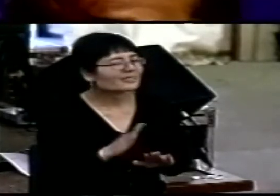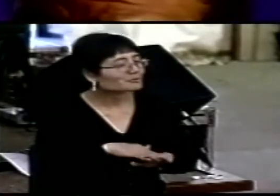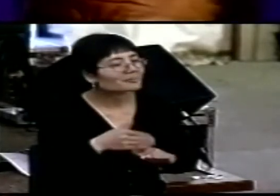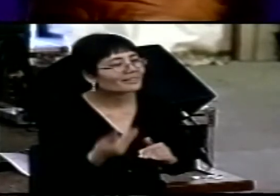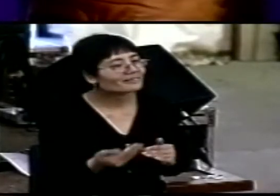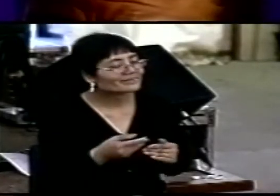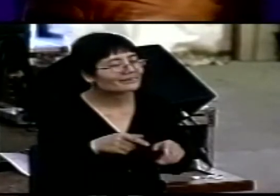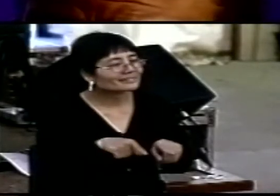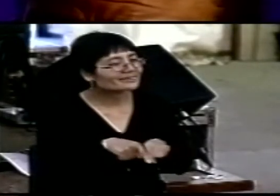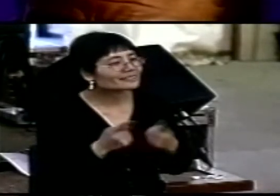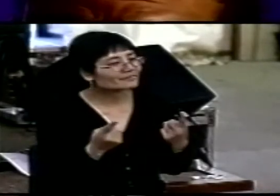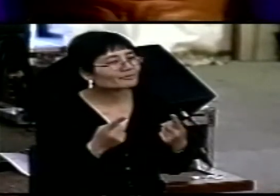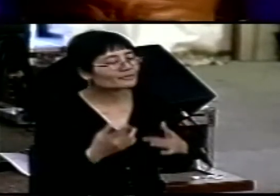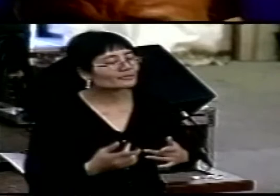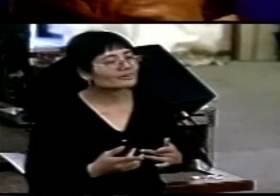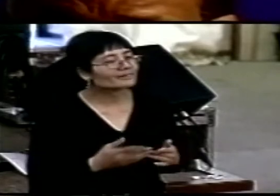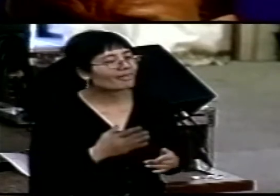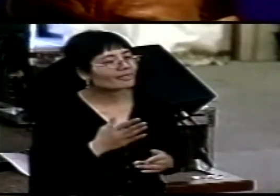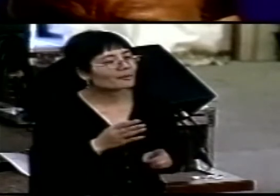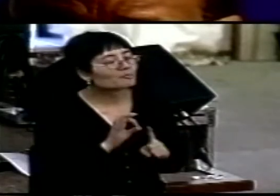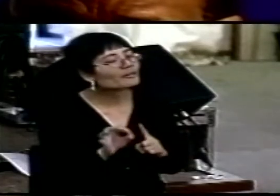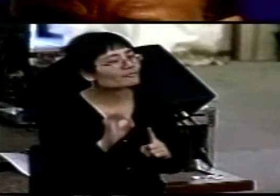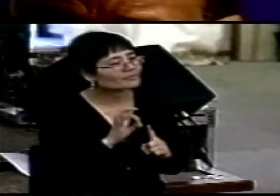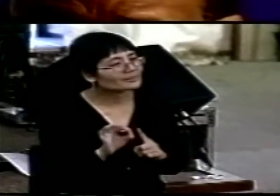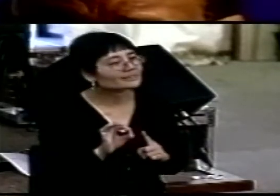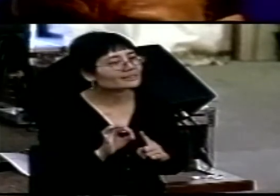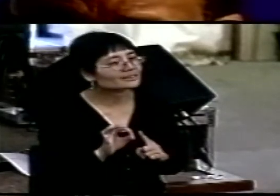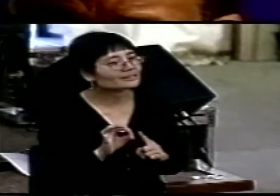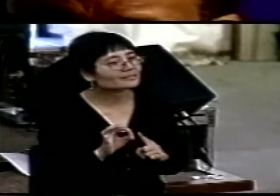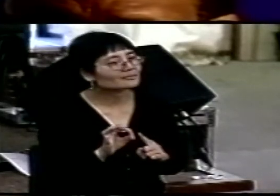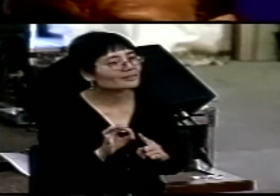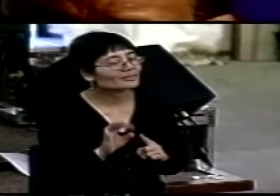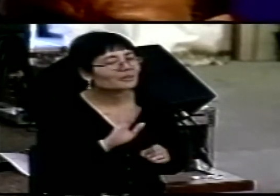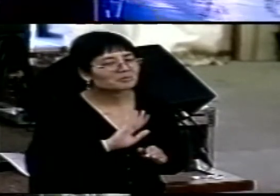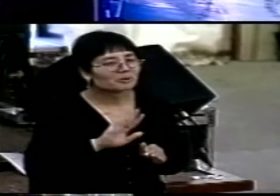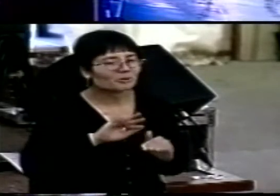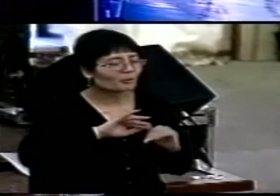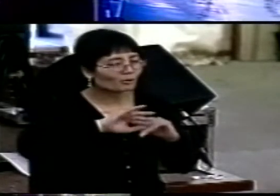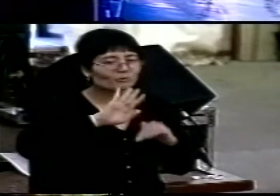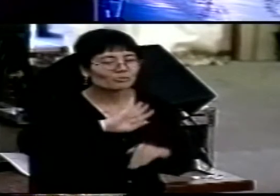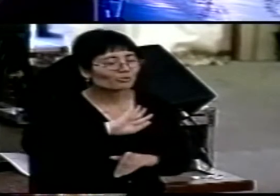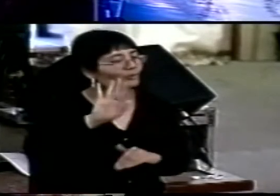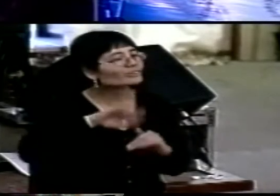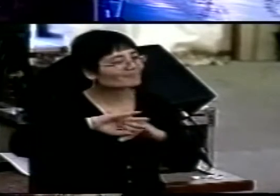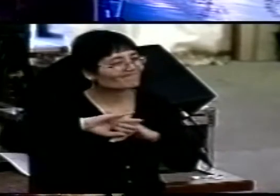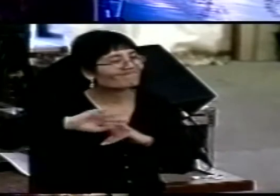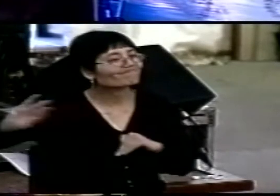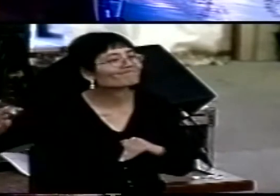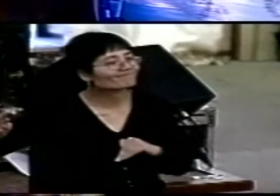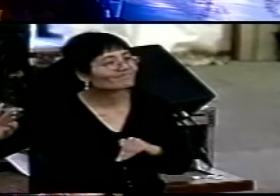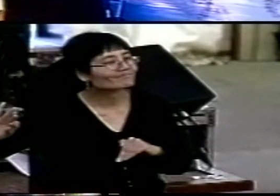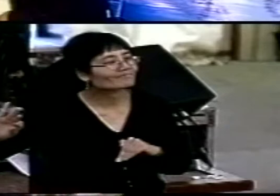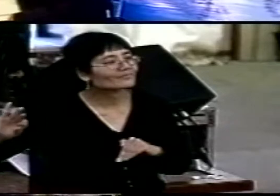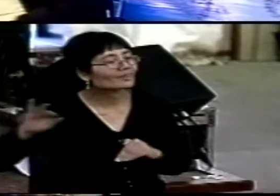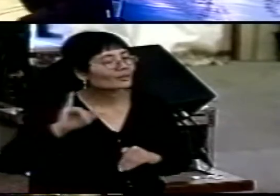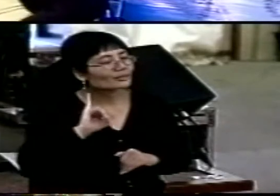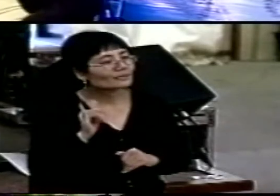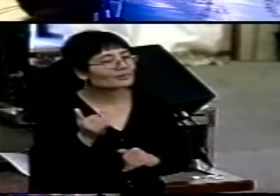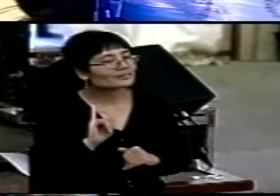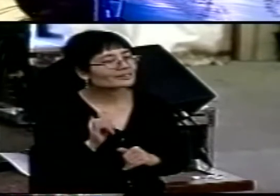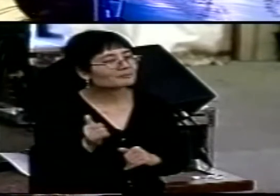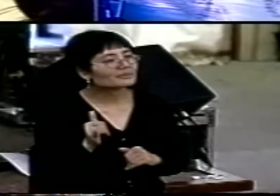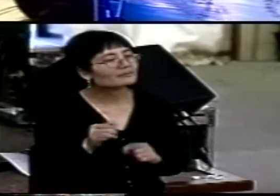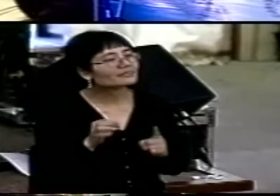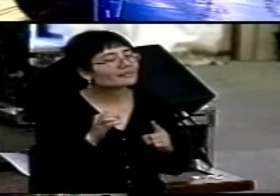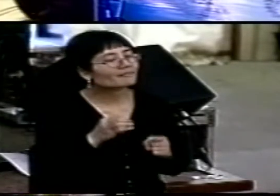when we say that somebody else is disqualified because of theirs. How about prejudice? That's three